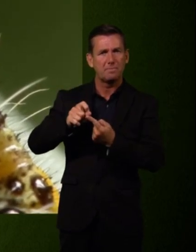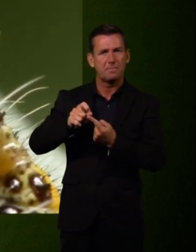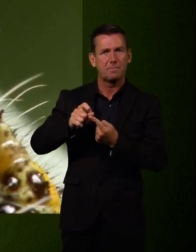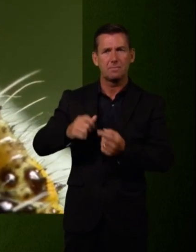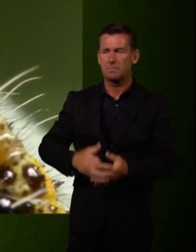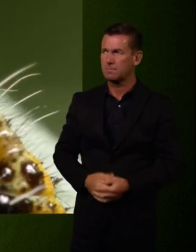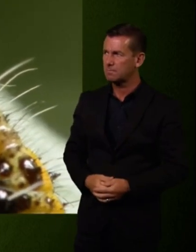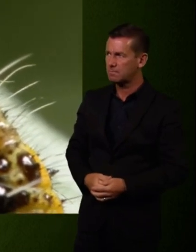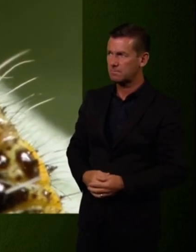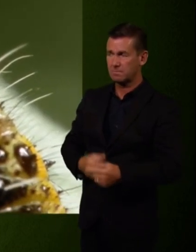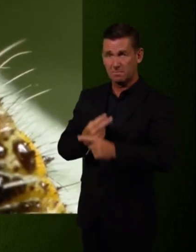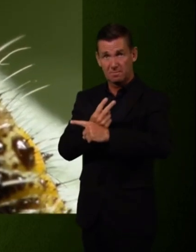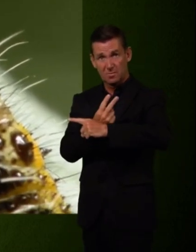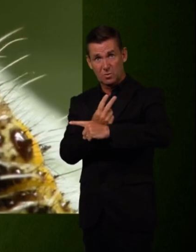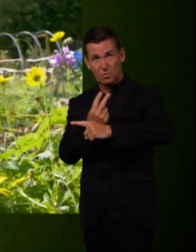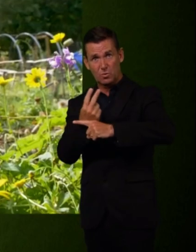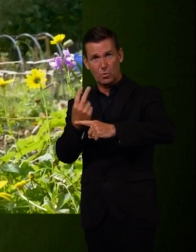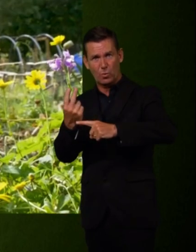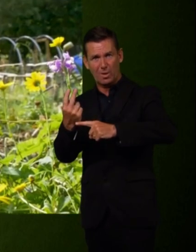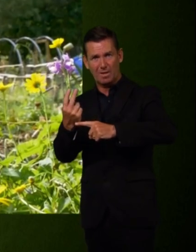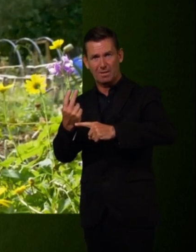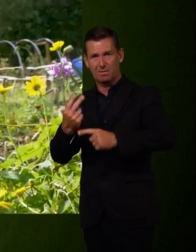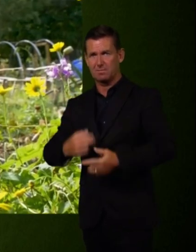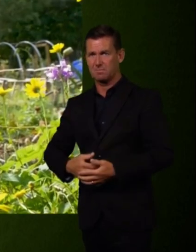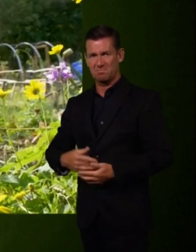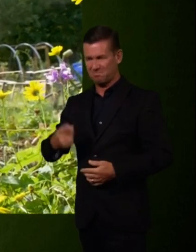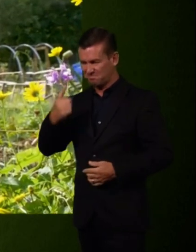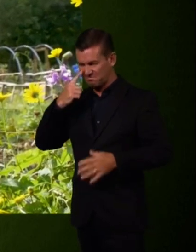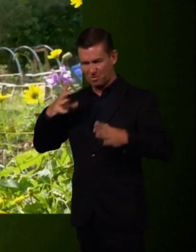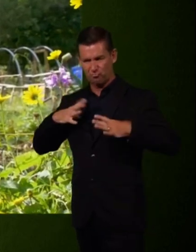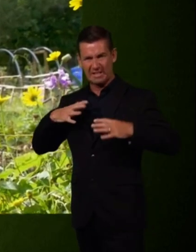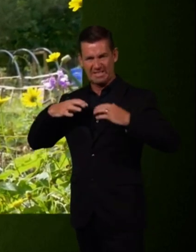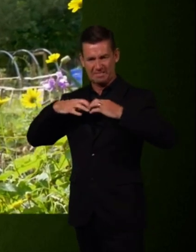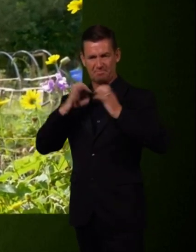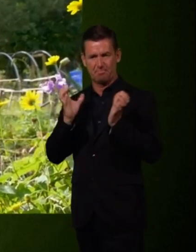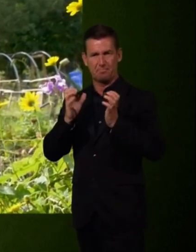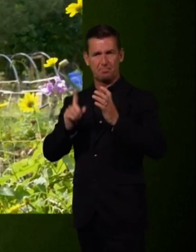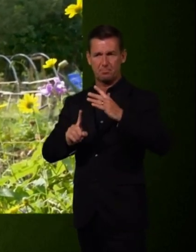Two weeks later, it's time for them to break out.